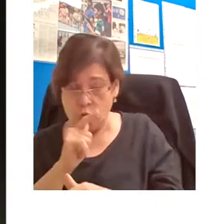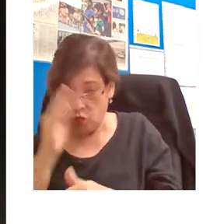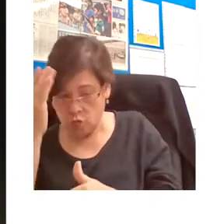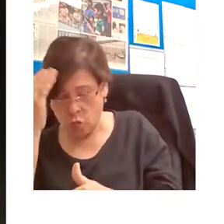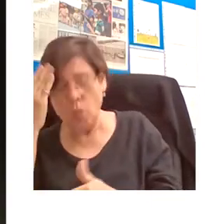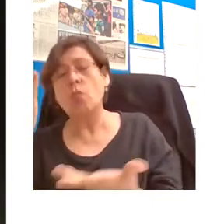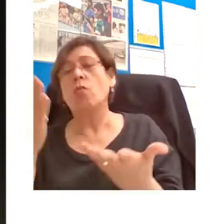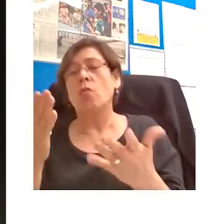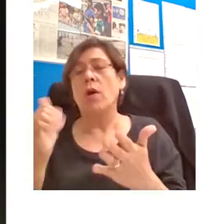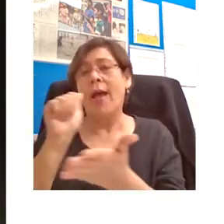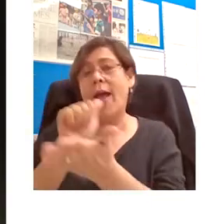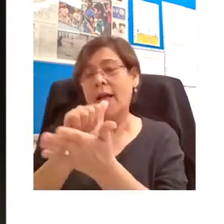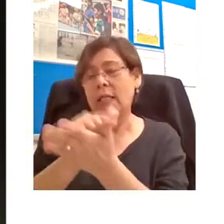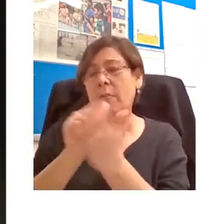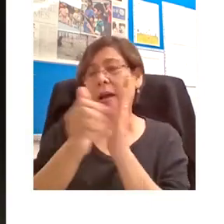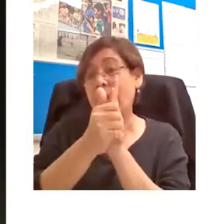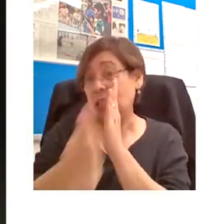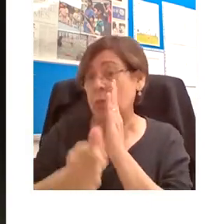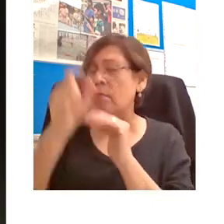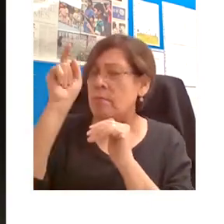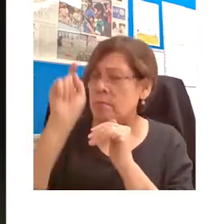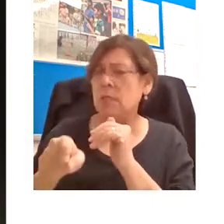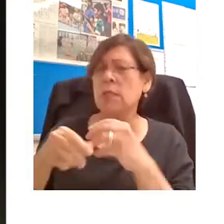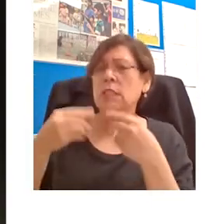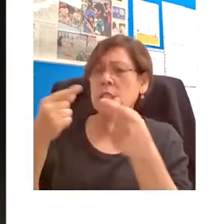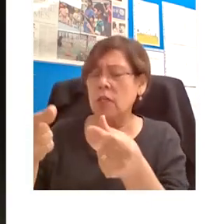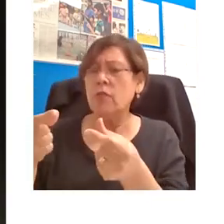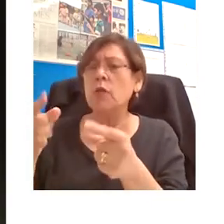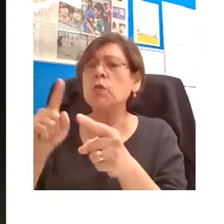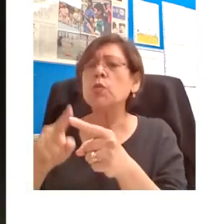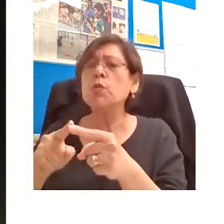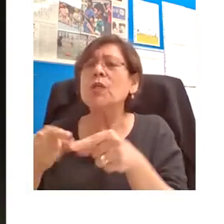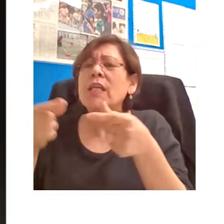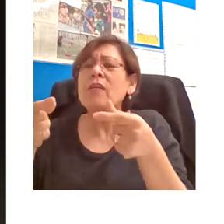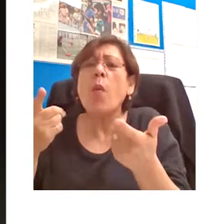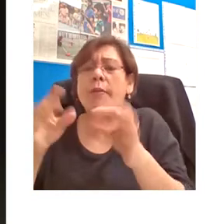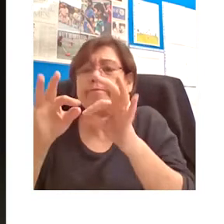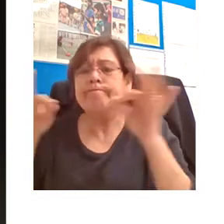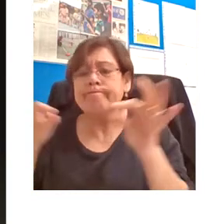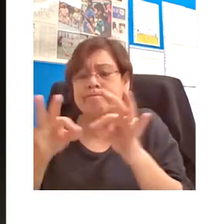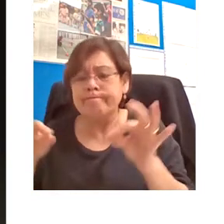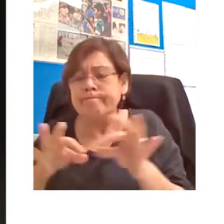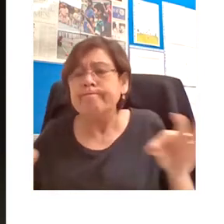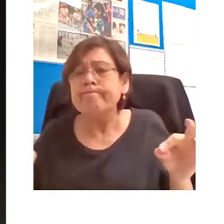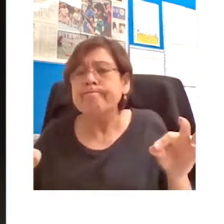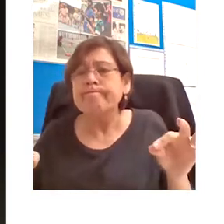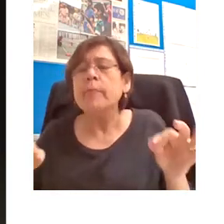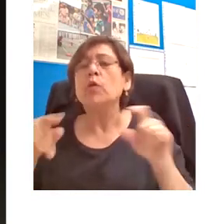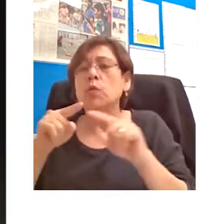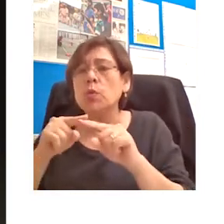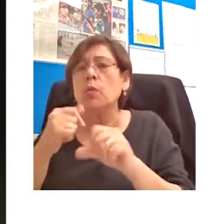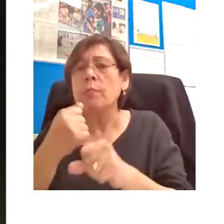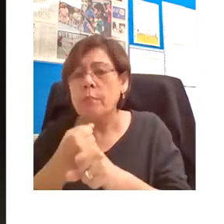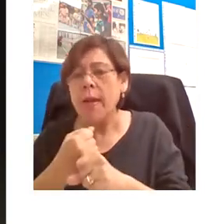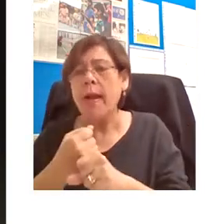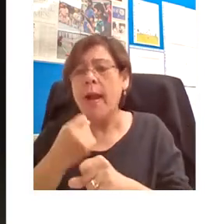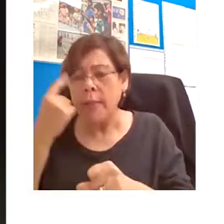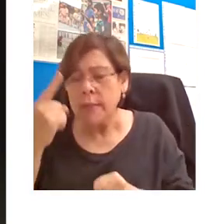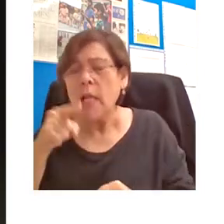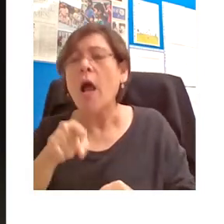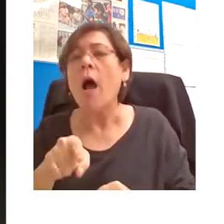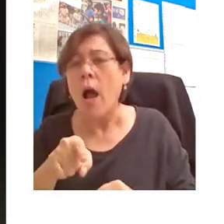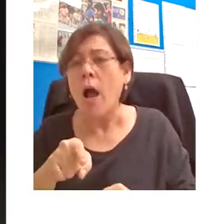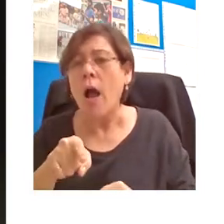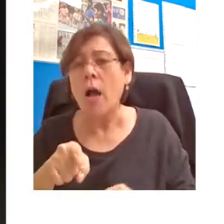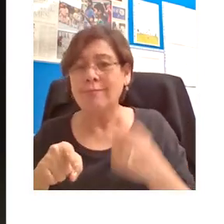Academic expertise is needed to provide the commentary and annotation required to make the significance of individual objects